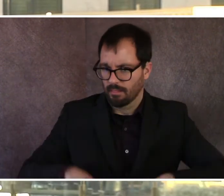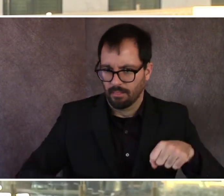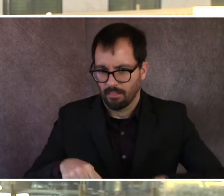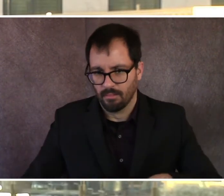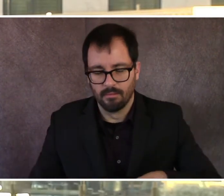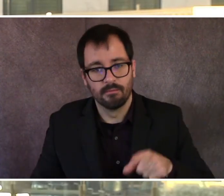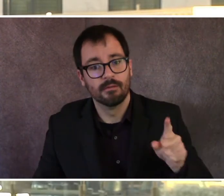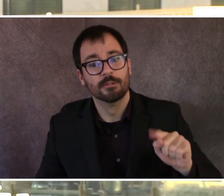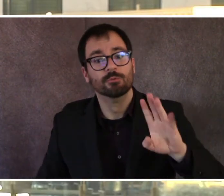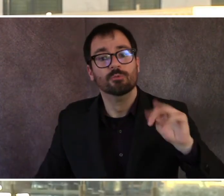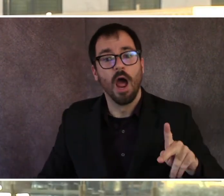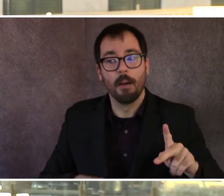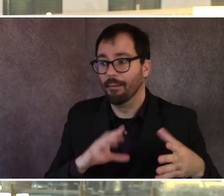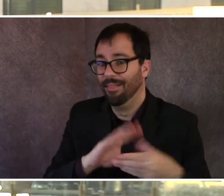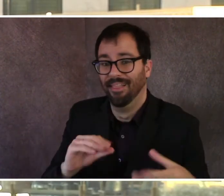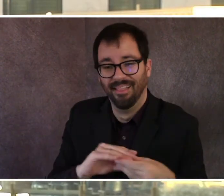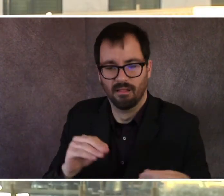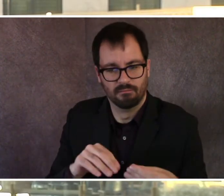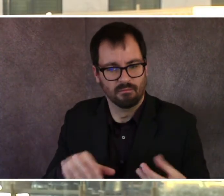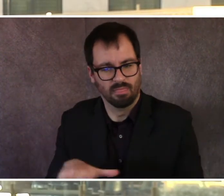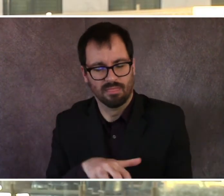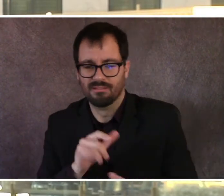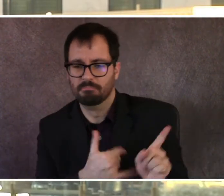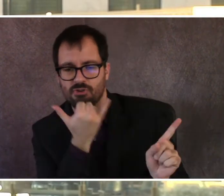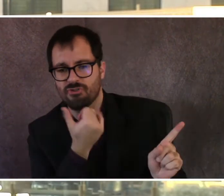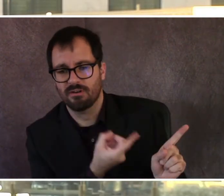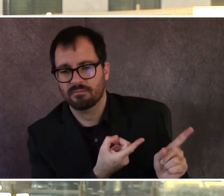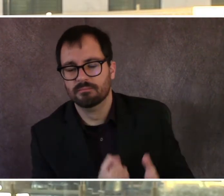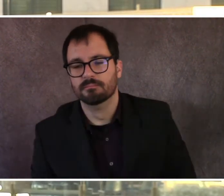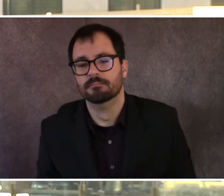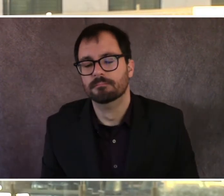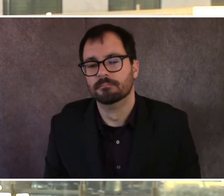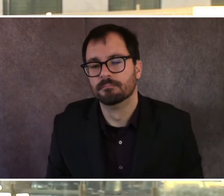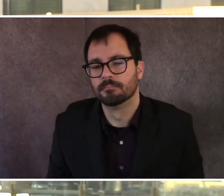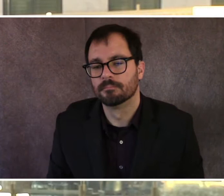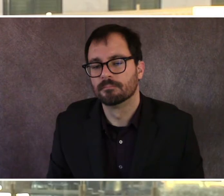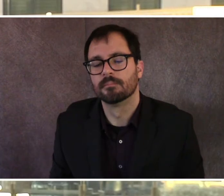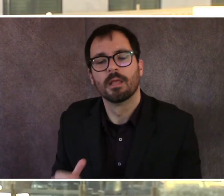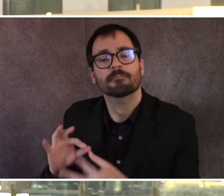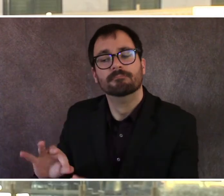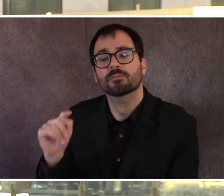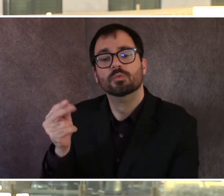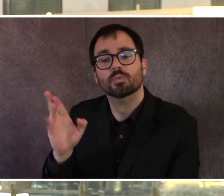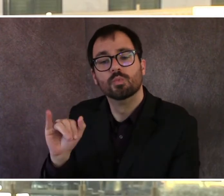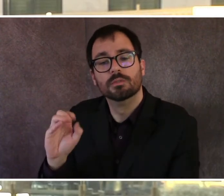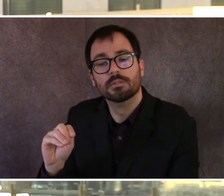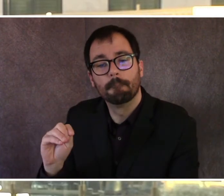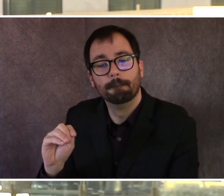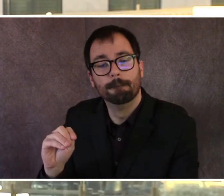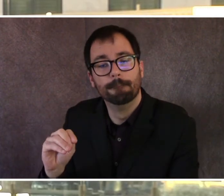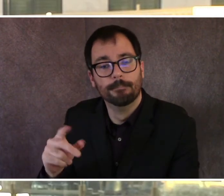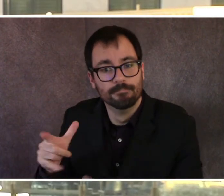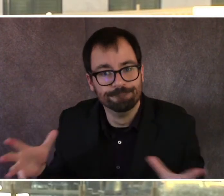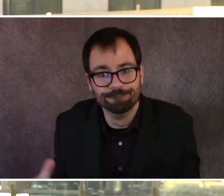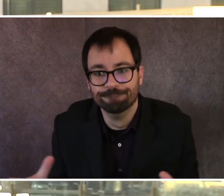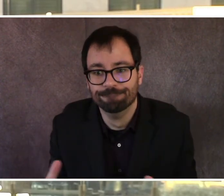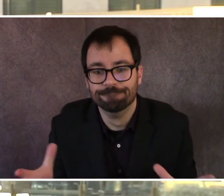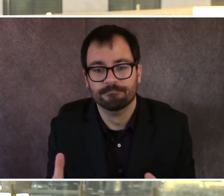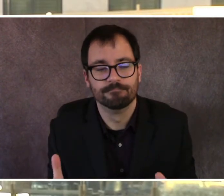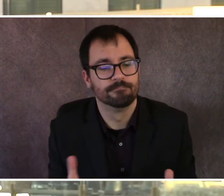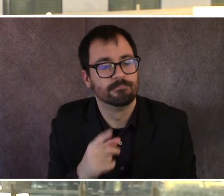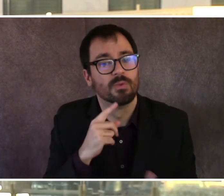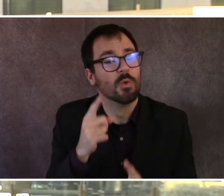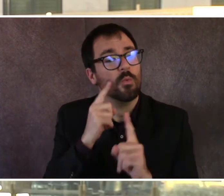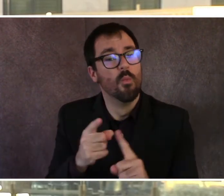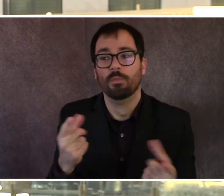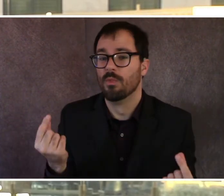what we want to do ultimately is help businesses, uh, recover. We want to be able to show in different areas,